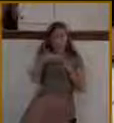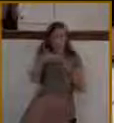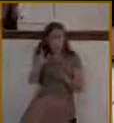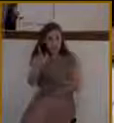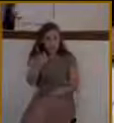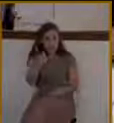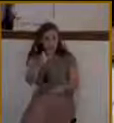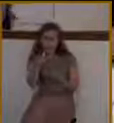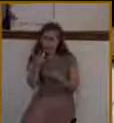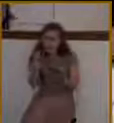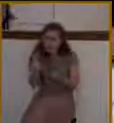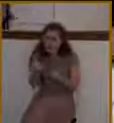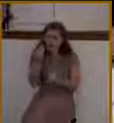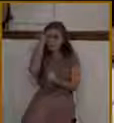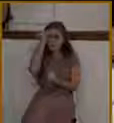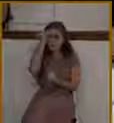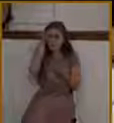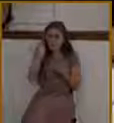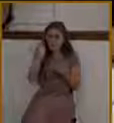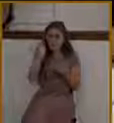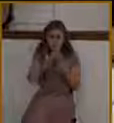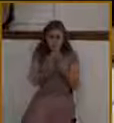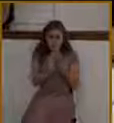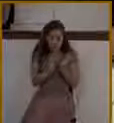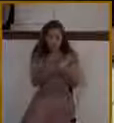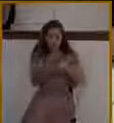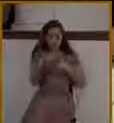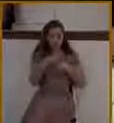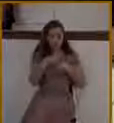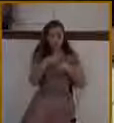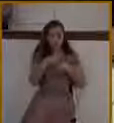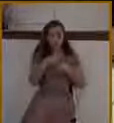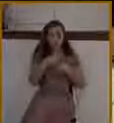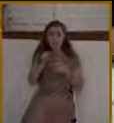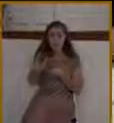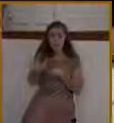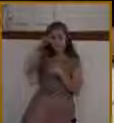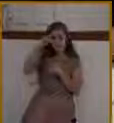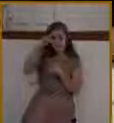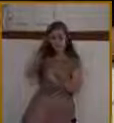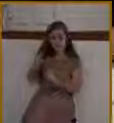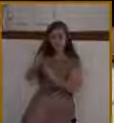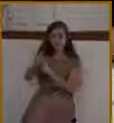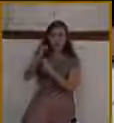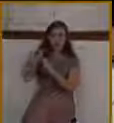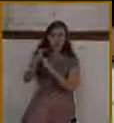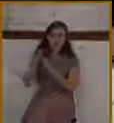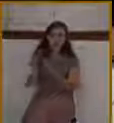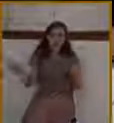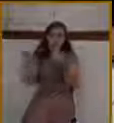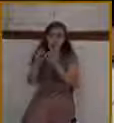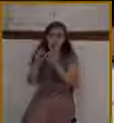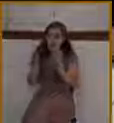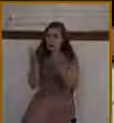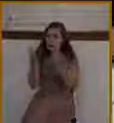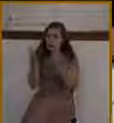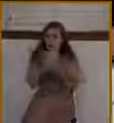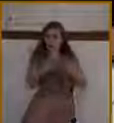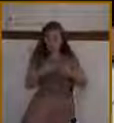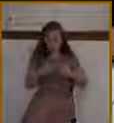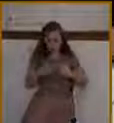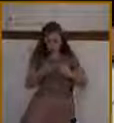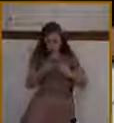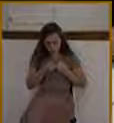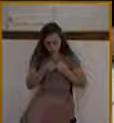most important thing. The most important decision of your life is to open your heart and say, enter